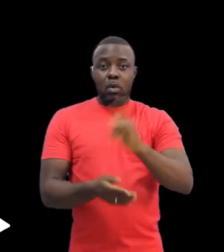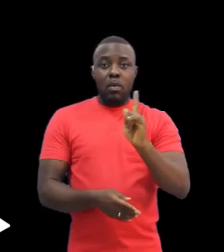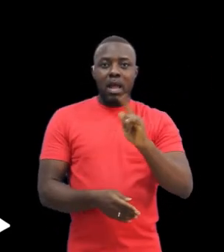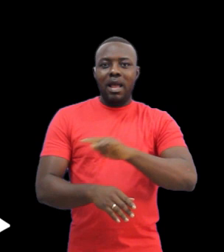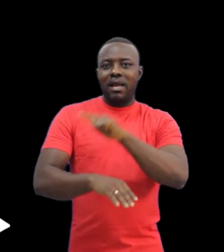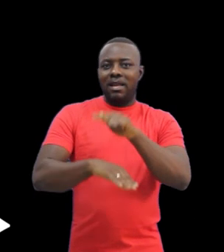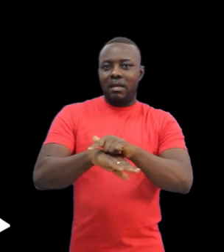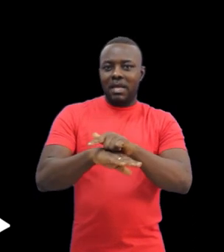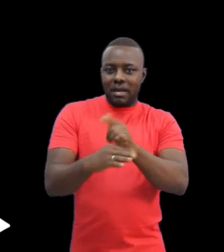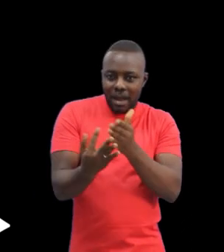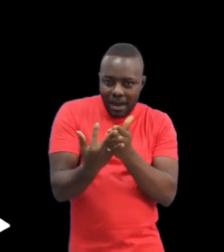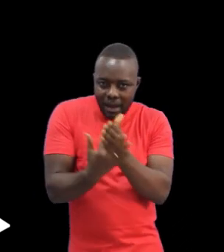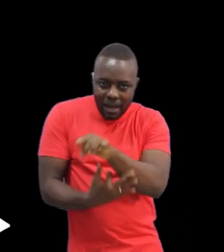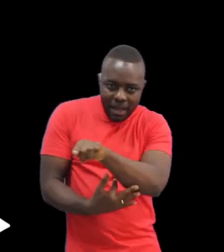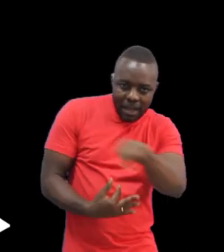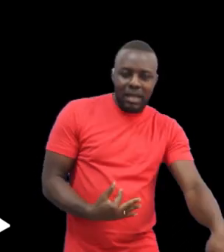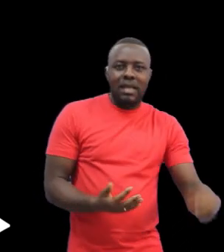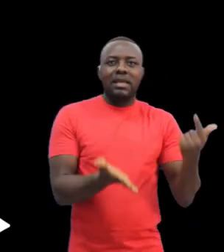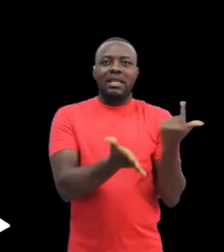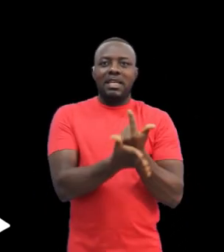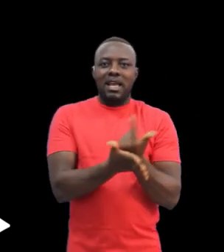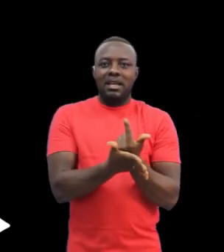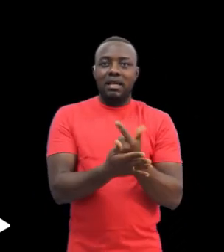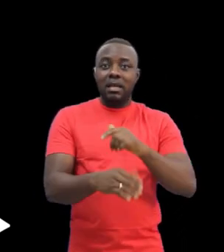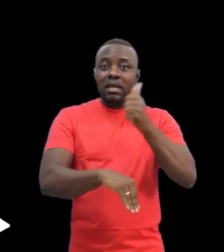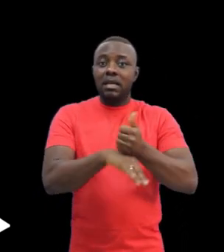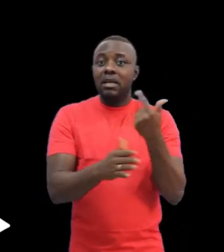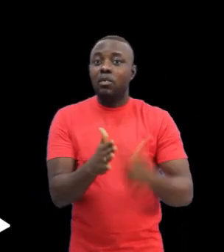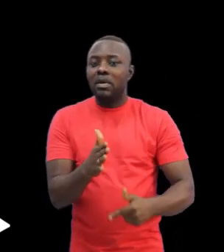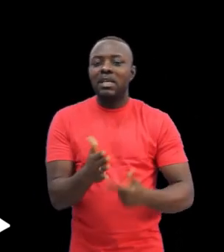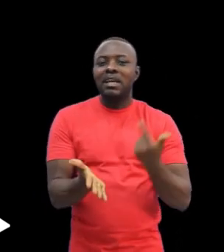In 1957, Foster came to Accra via Monrovia,